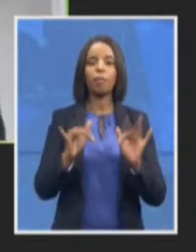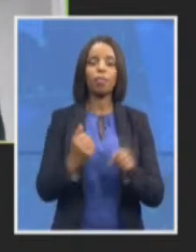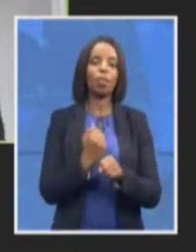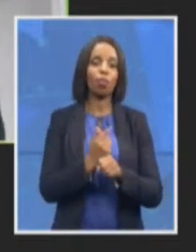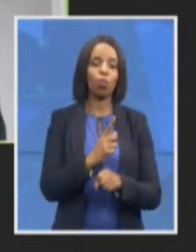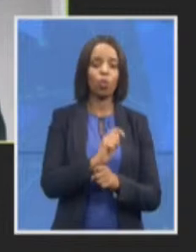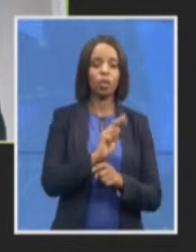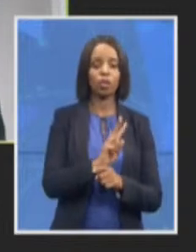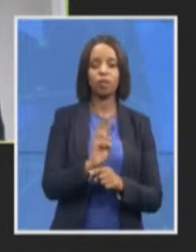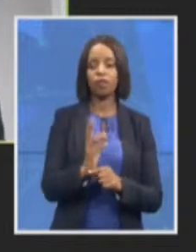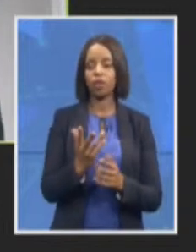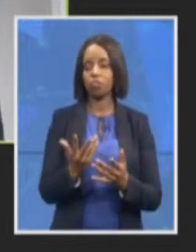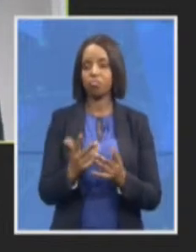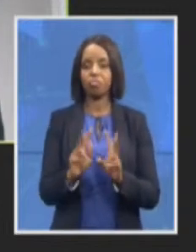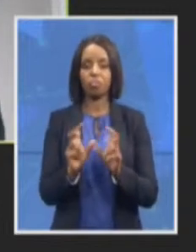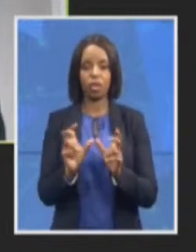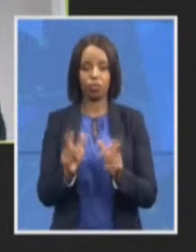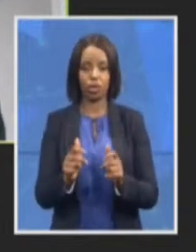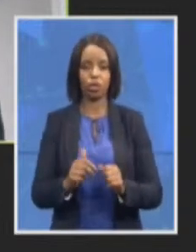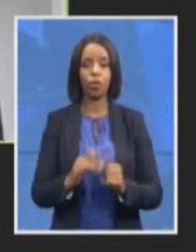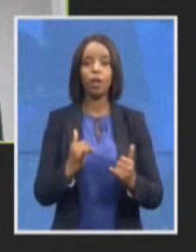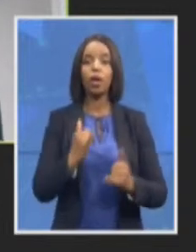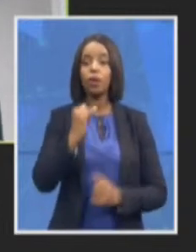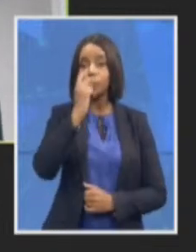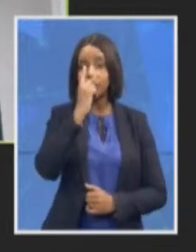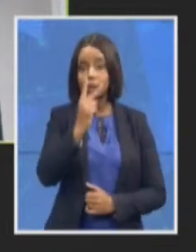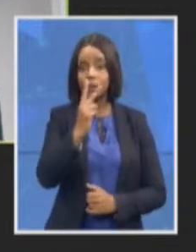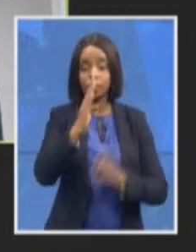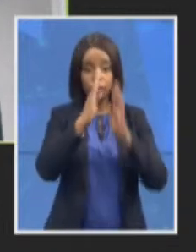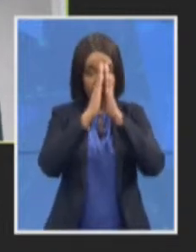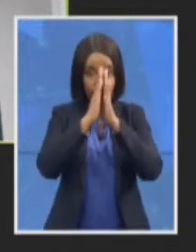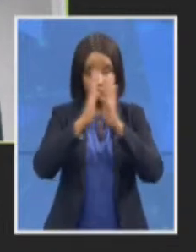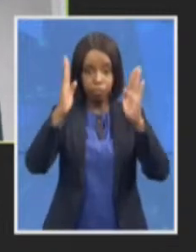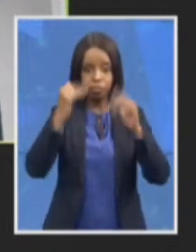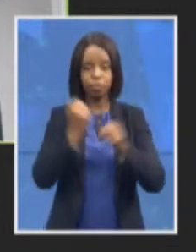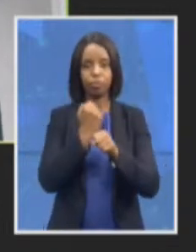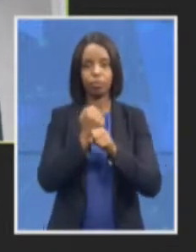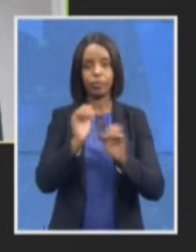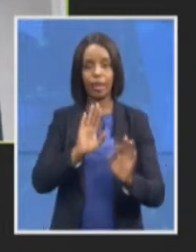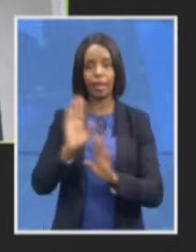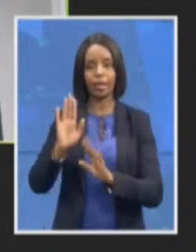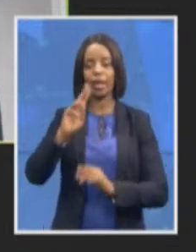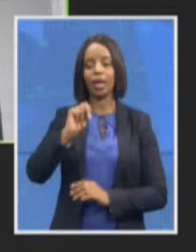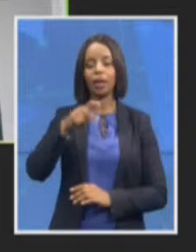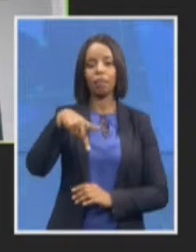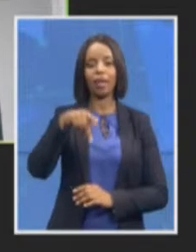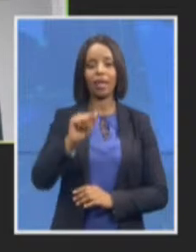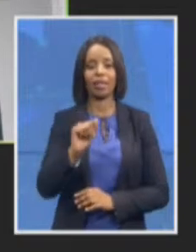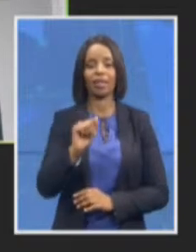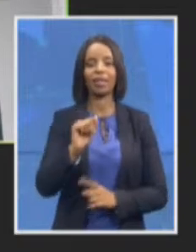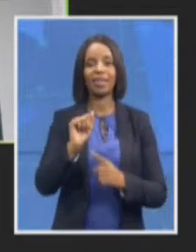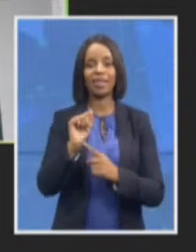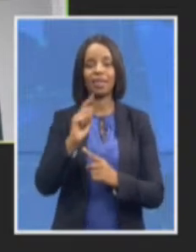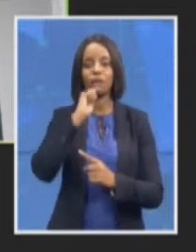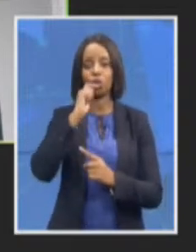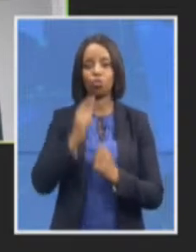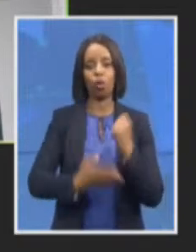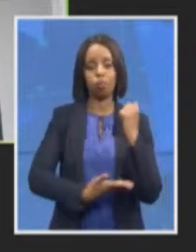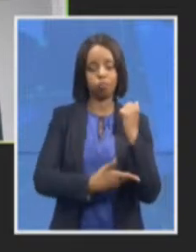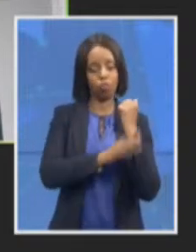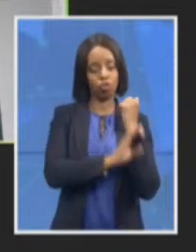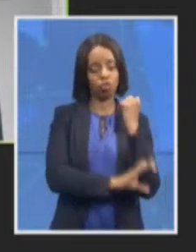which is really a very very important institution in our constitutional democracy we